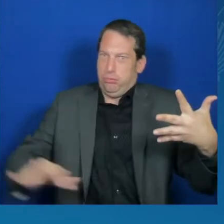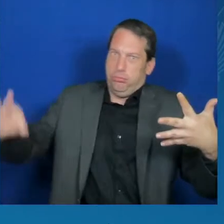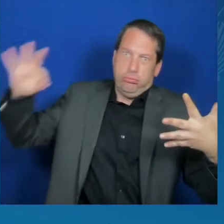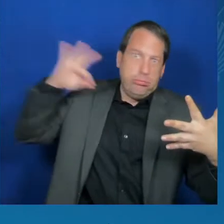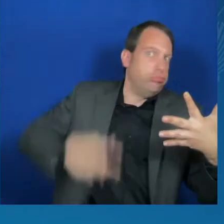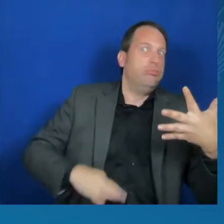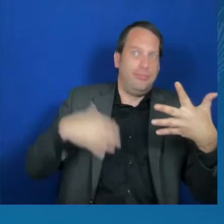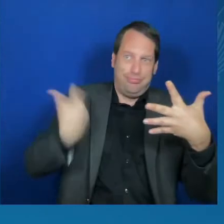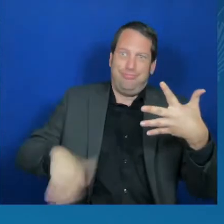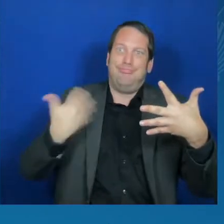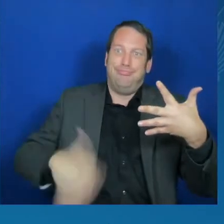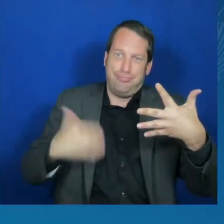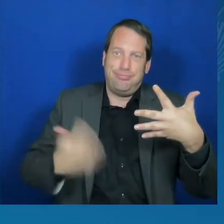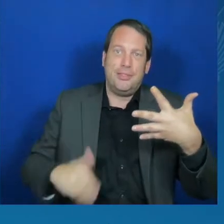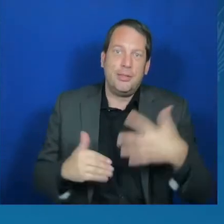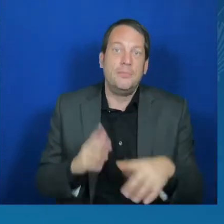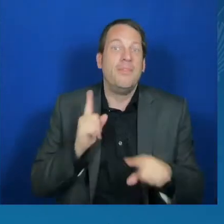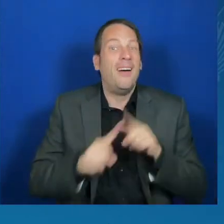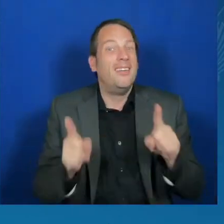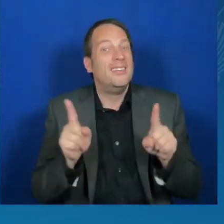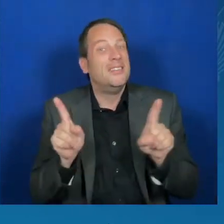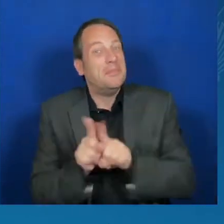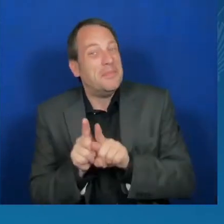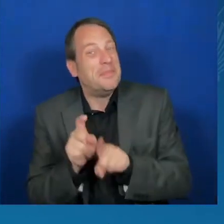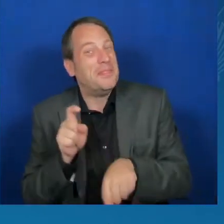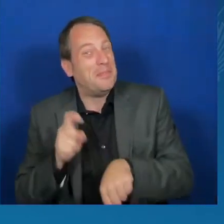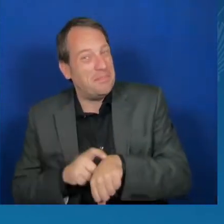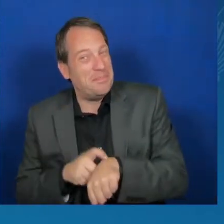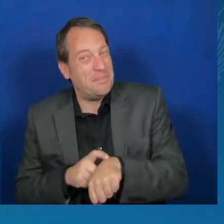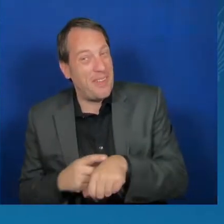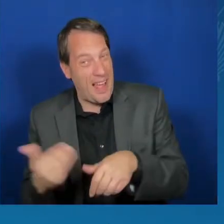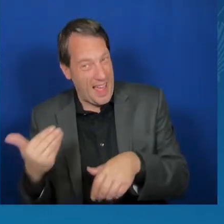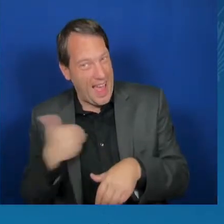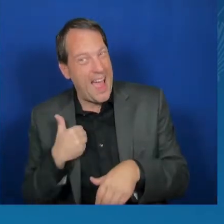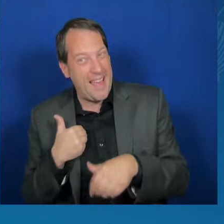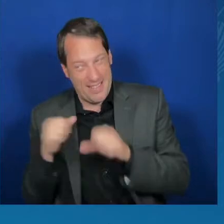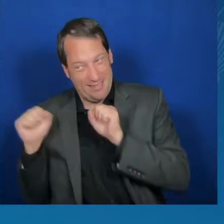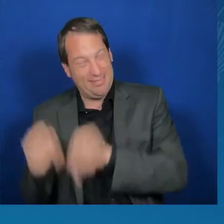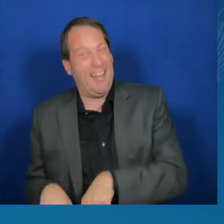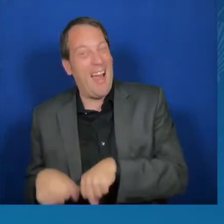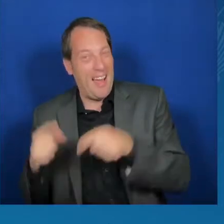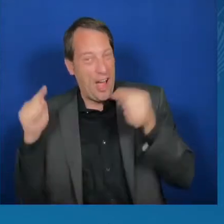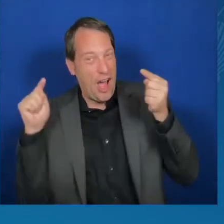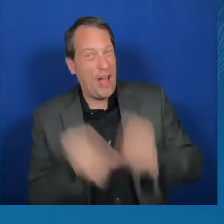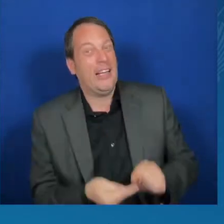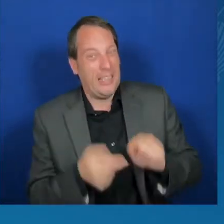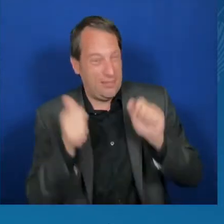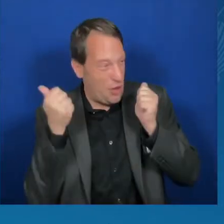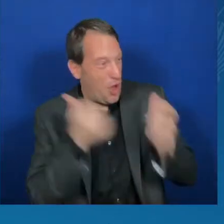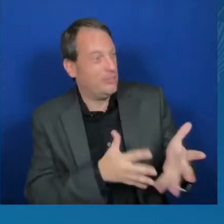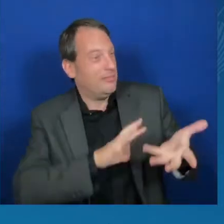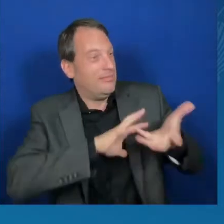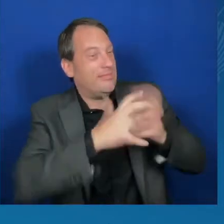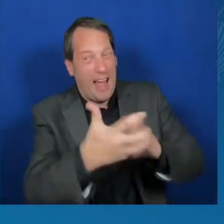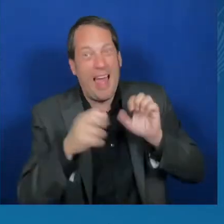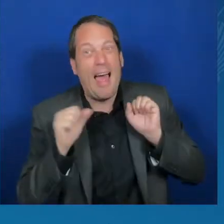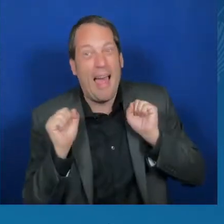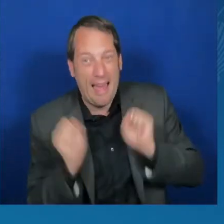harm. From AI-enabled cyberattacks at a scale beyond anything we've seen before,